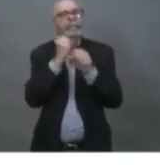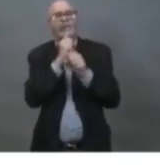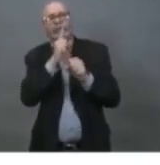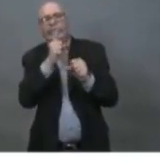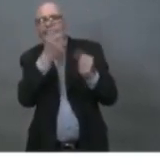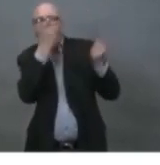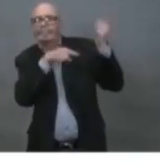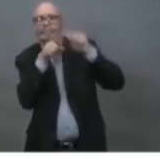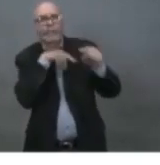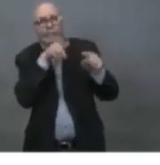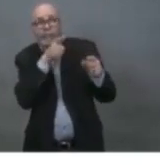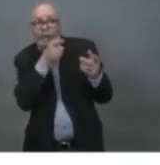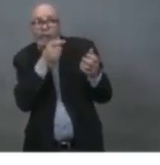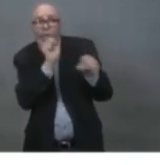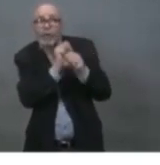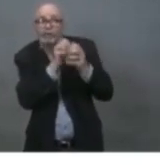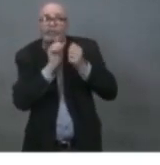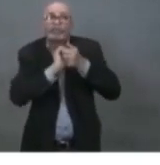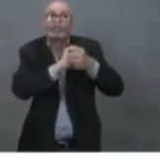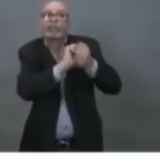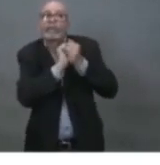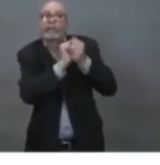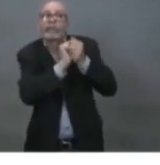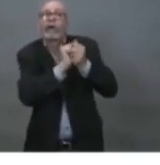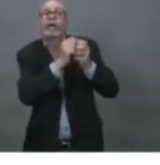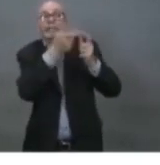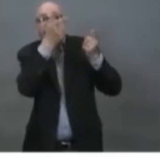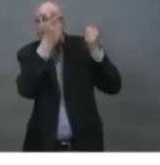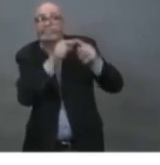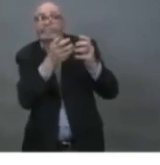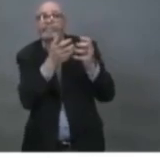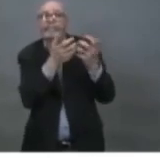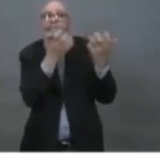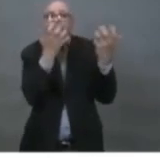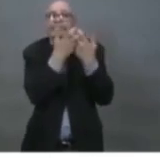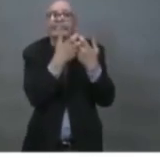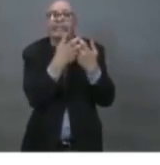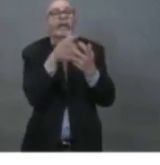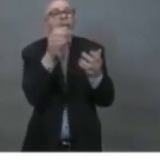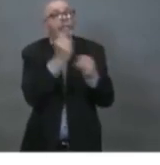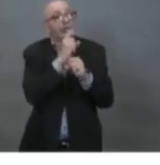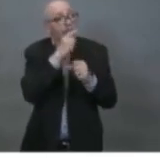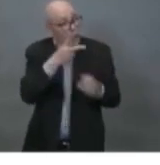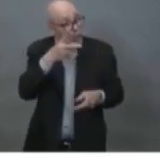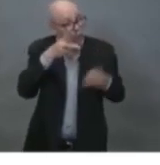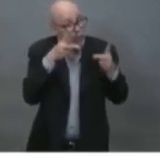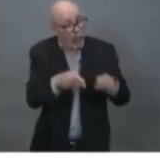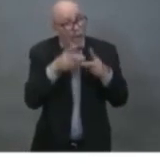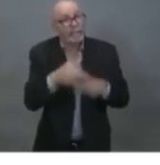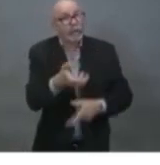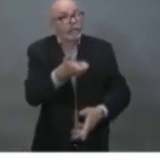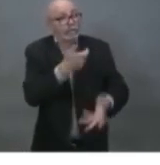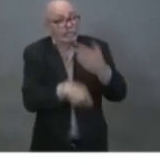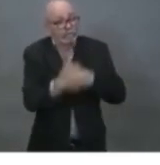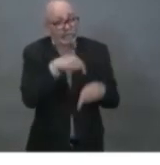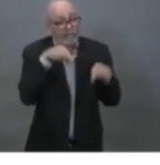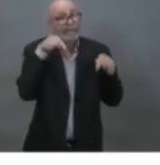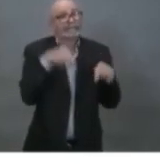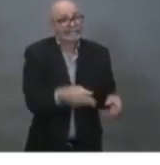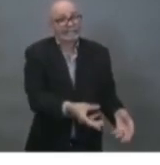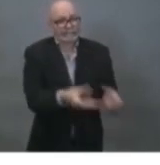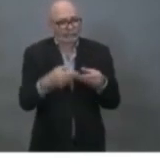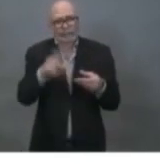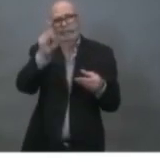continue to reassure lobster fishermen and other fishermen that we will be out in the marketplace looking for them to get the appropriate price